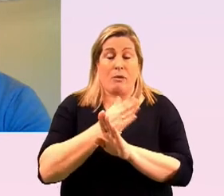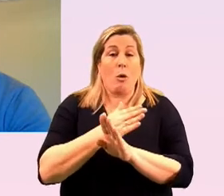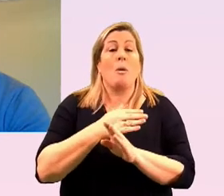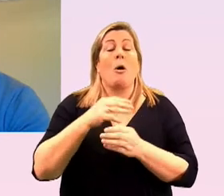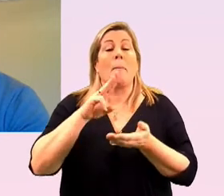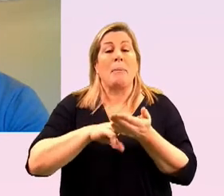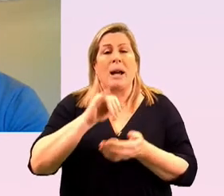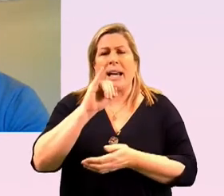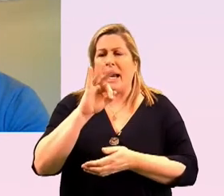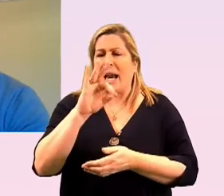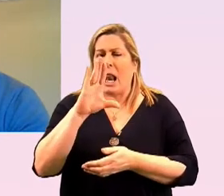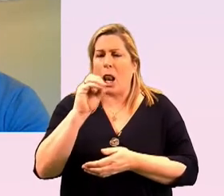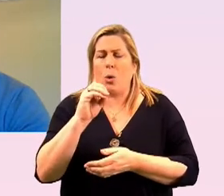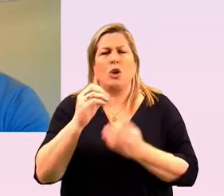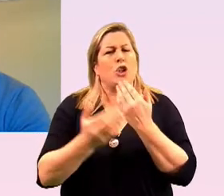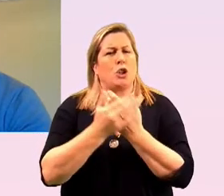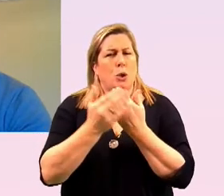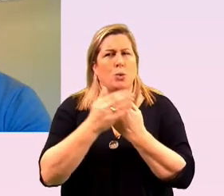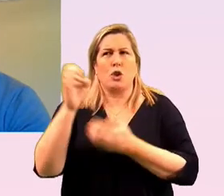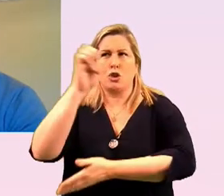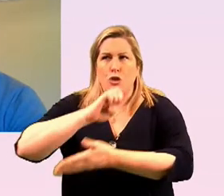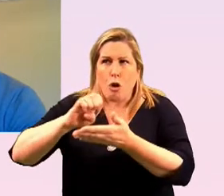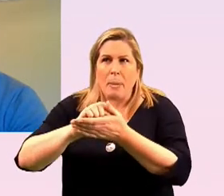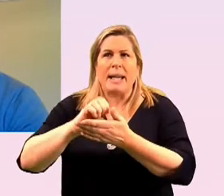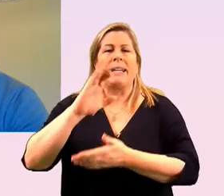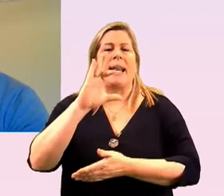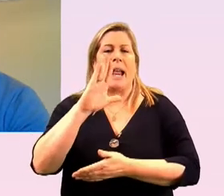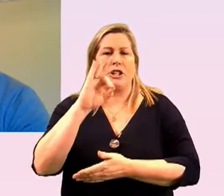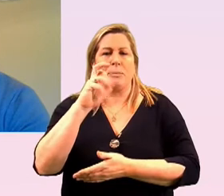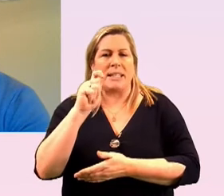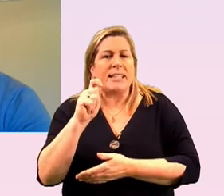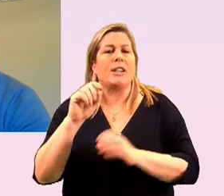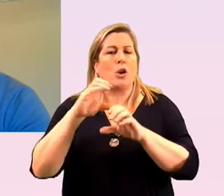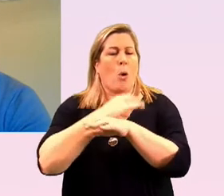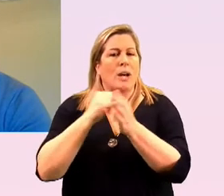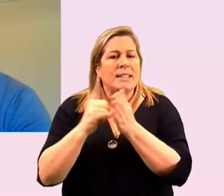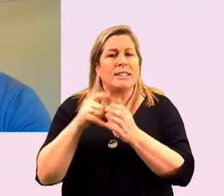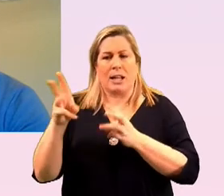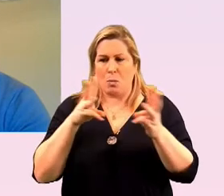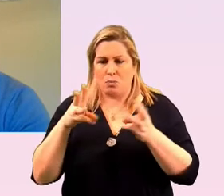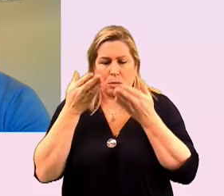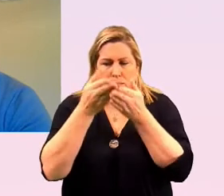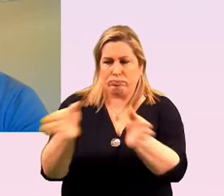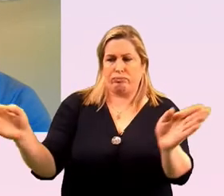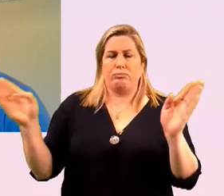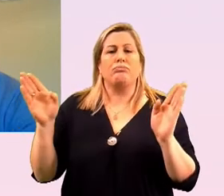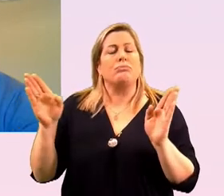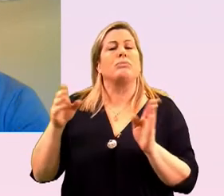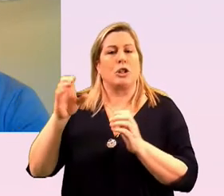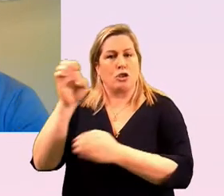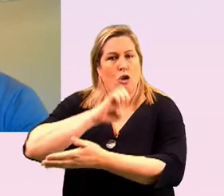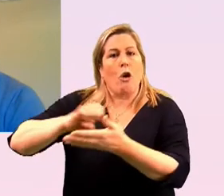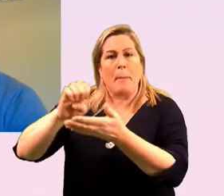youth european lgbt organization where he worked across the wider pan-european region on